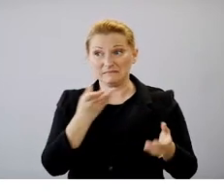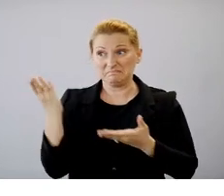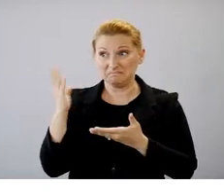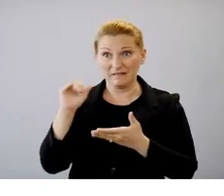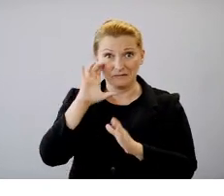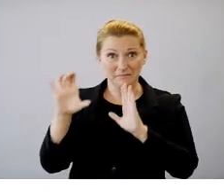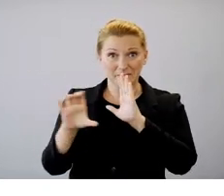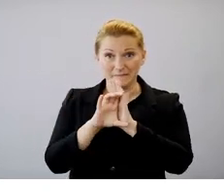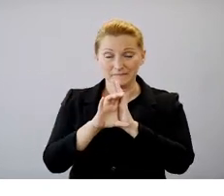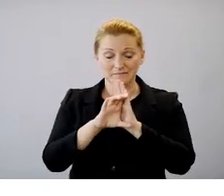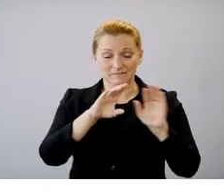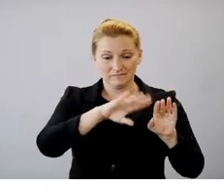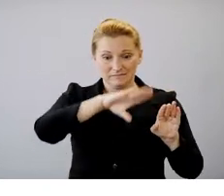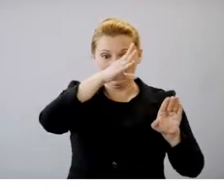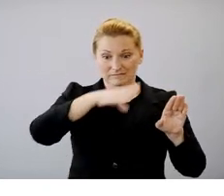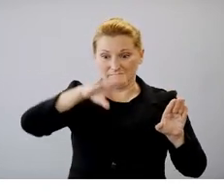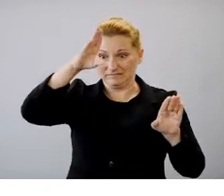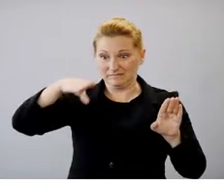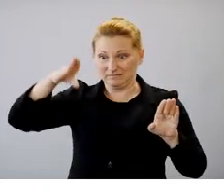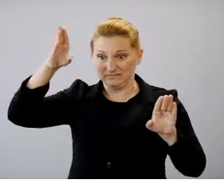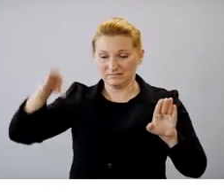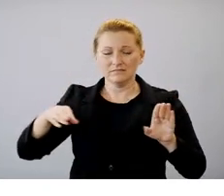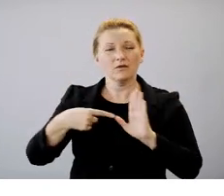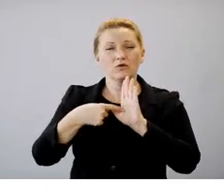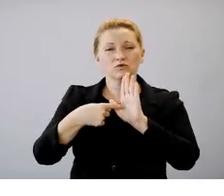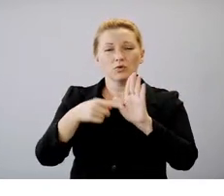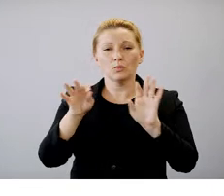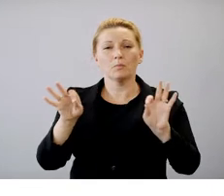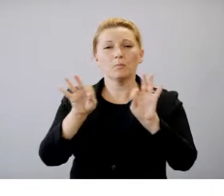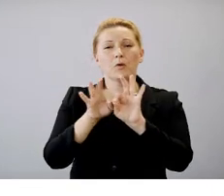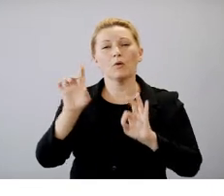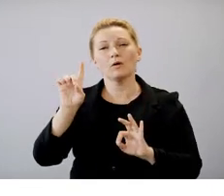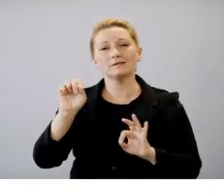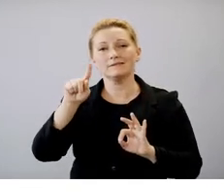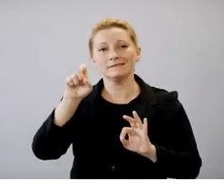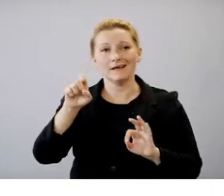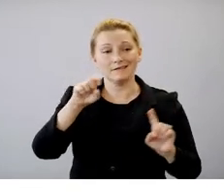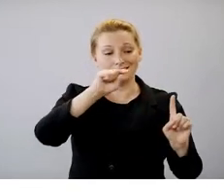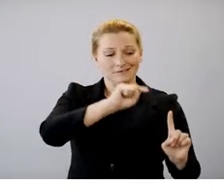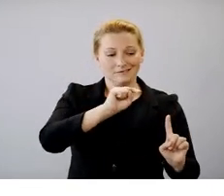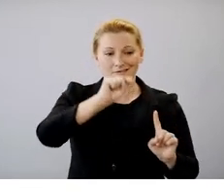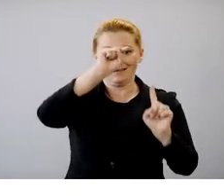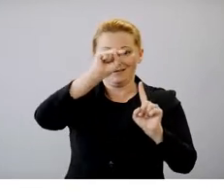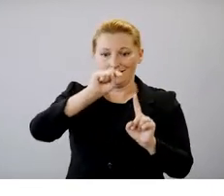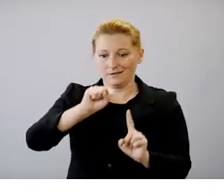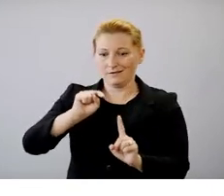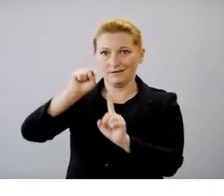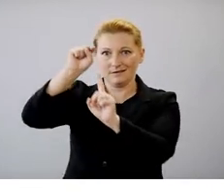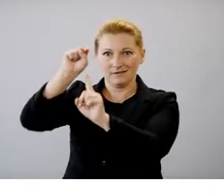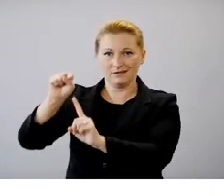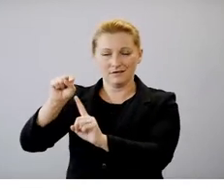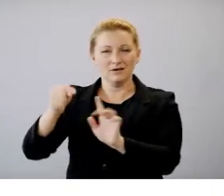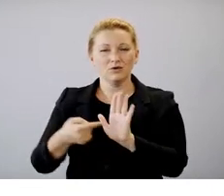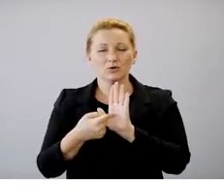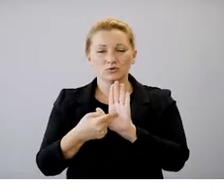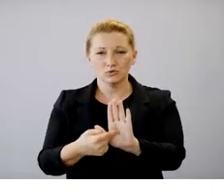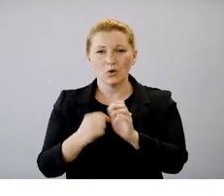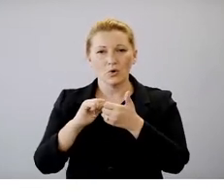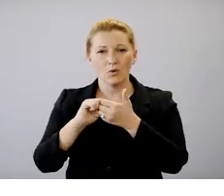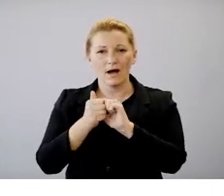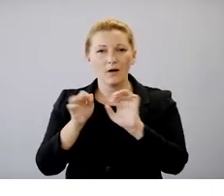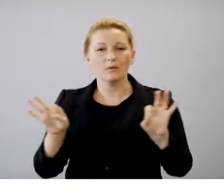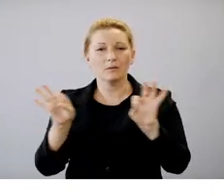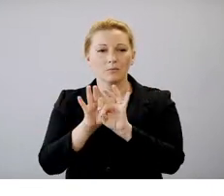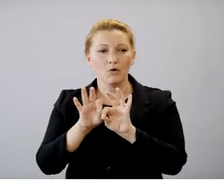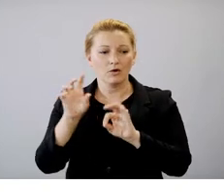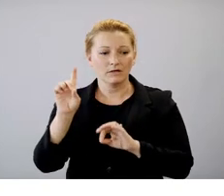strategies or events on top to see how they impact our pandemic and the